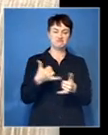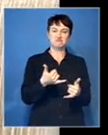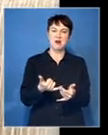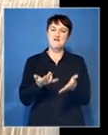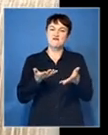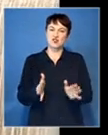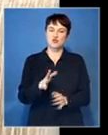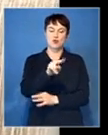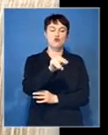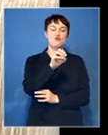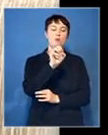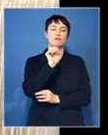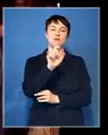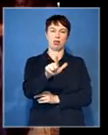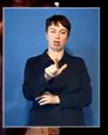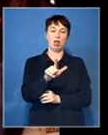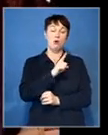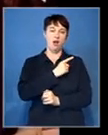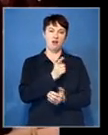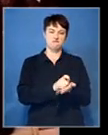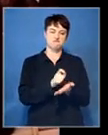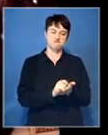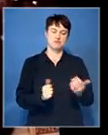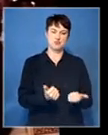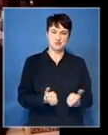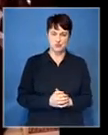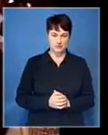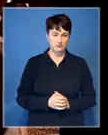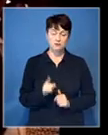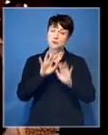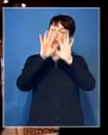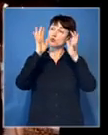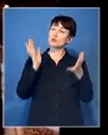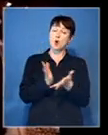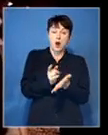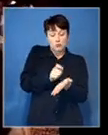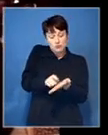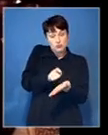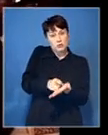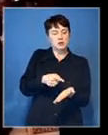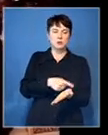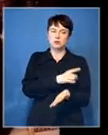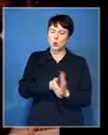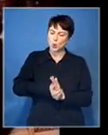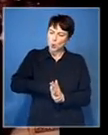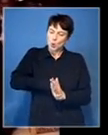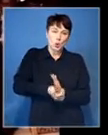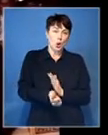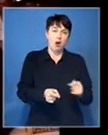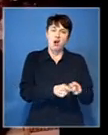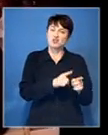racism wrought on private lives. She was one of the literally world's most powerful voices against apartheid.